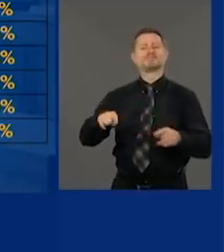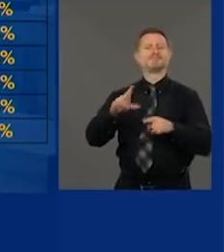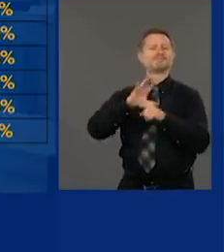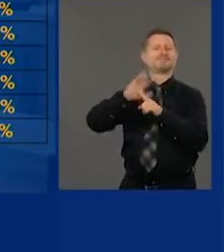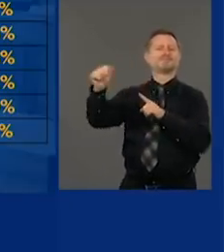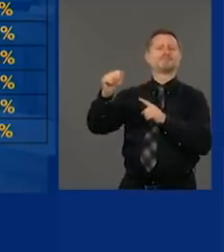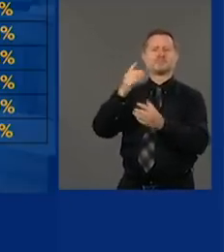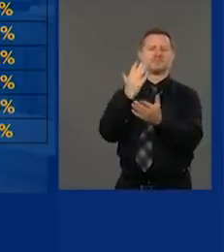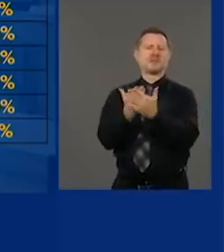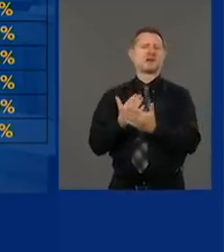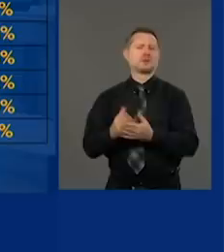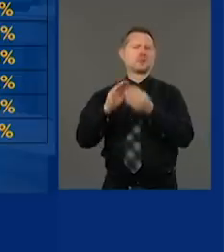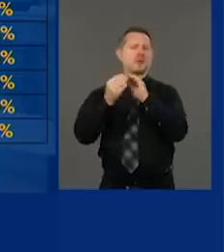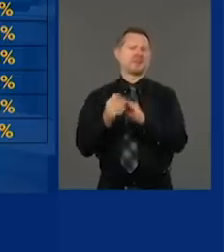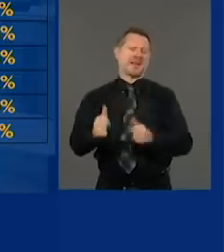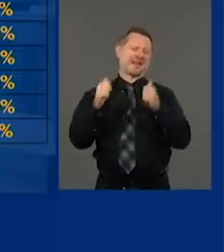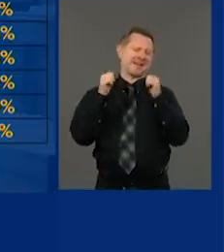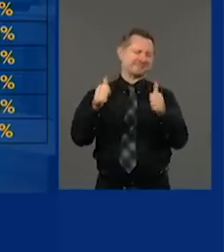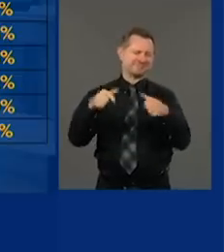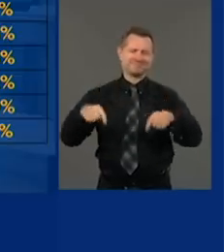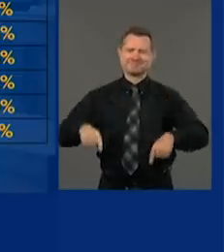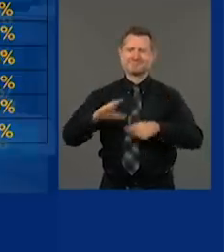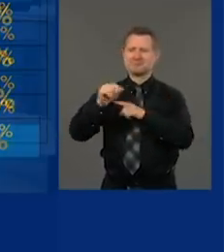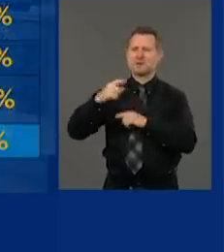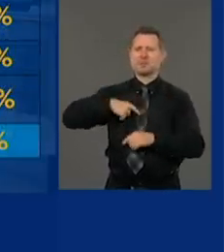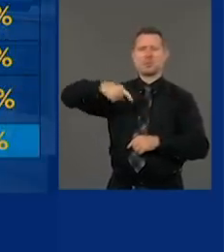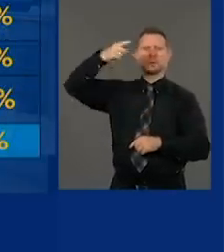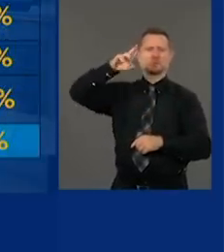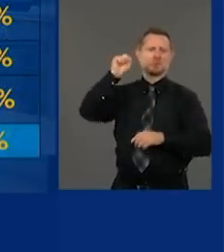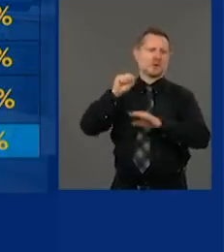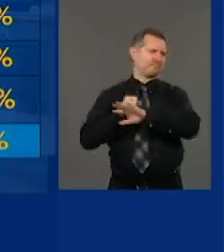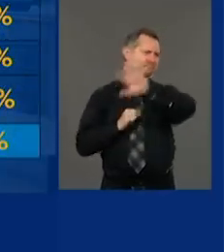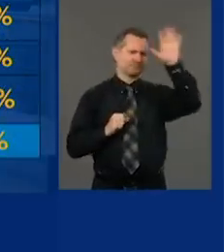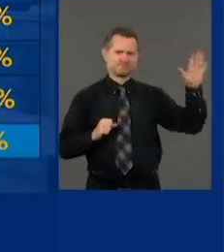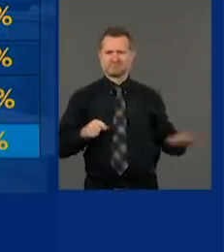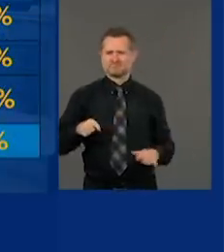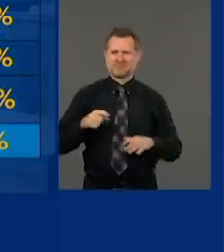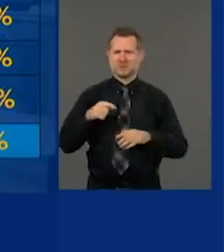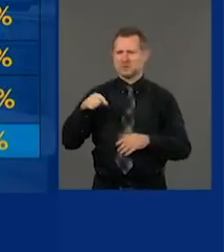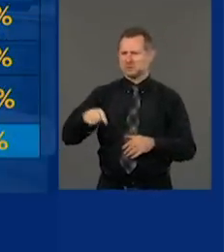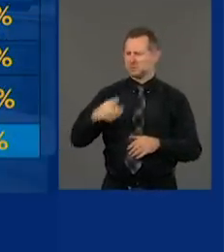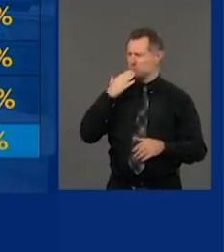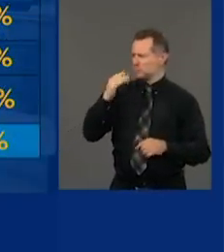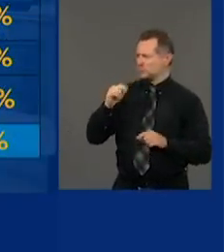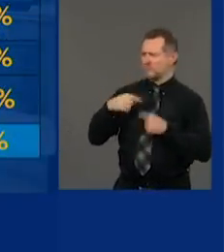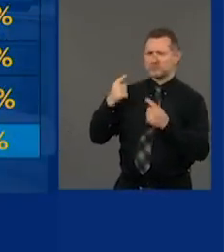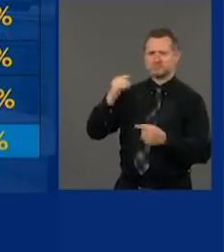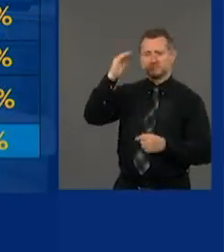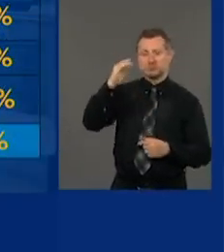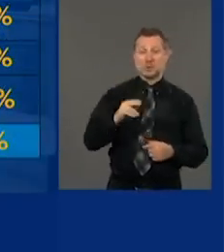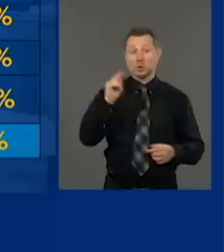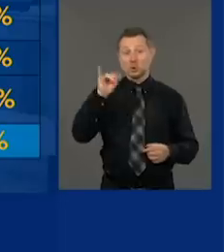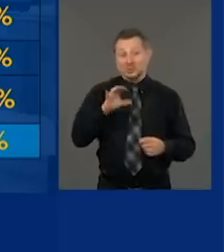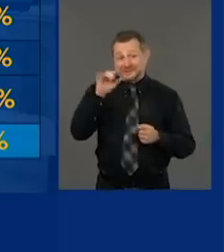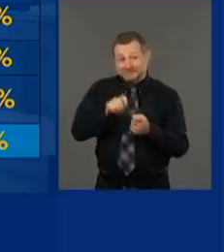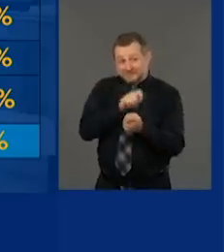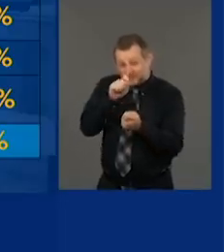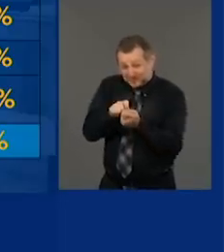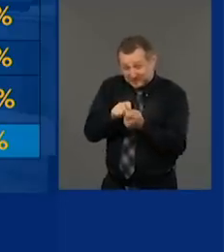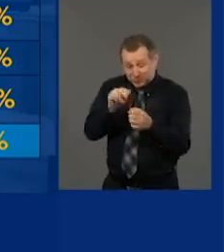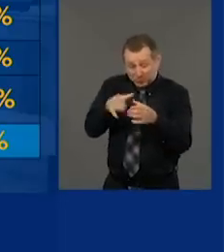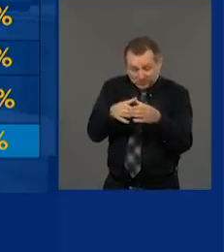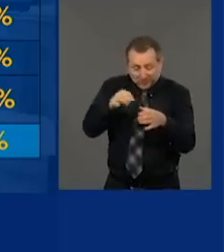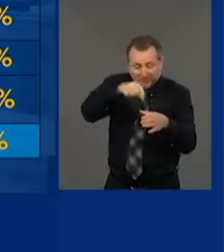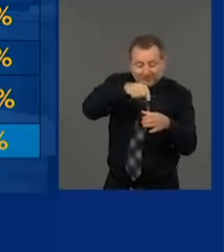we live and die by the data and all the numbers are good. You look across New York City, the county numbers,